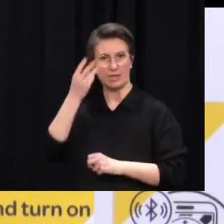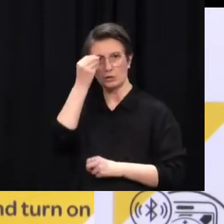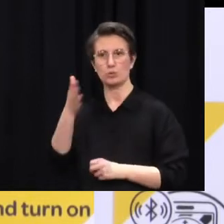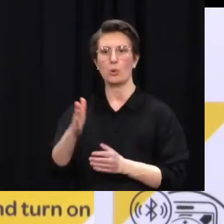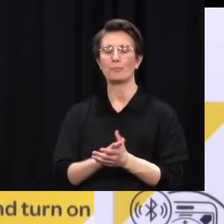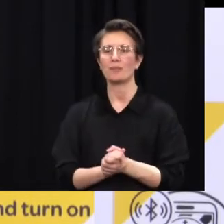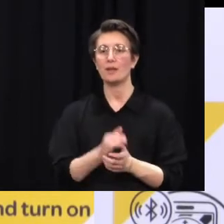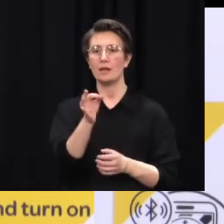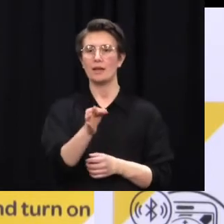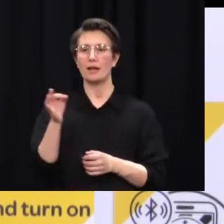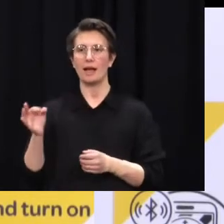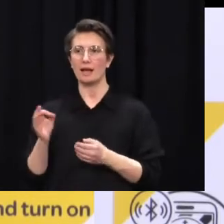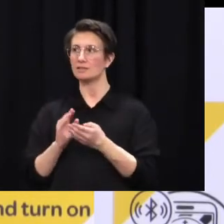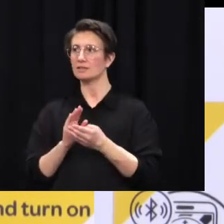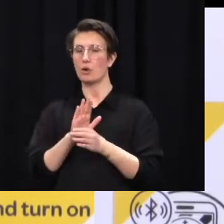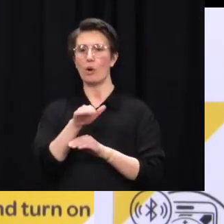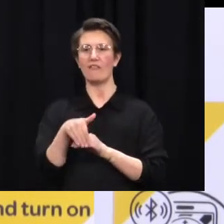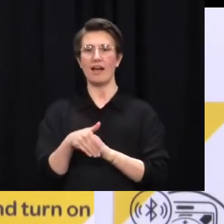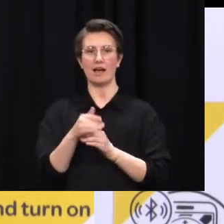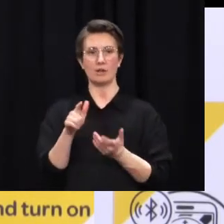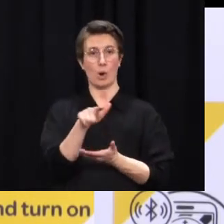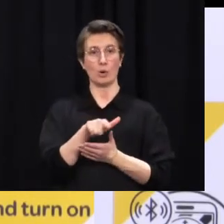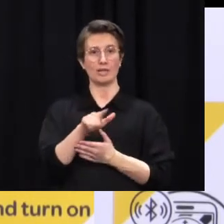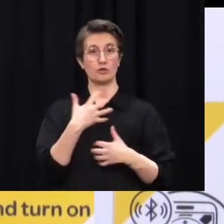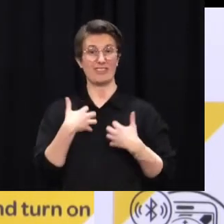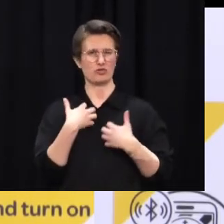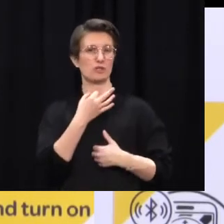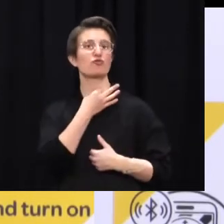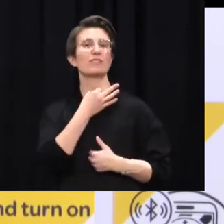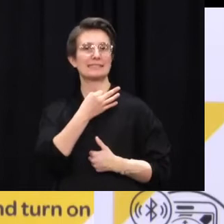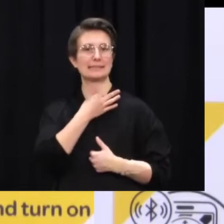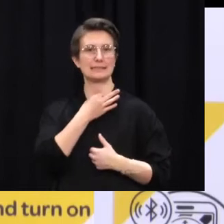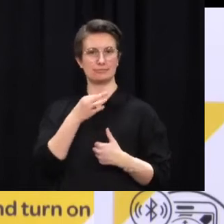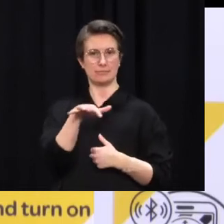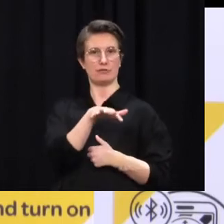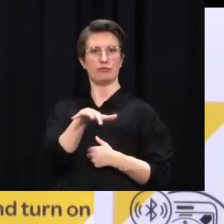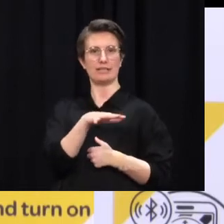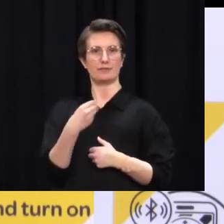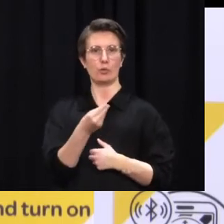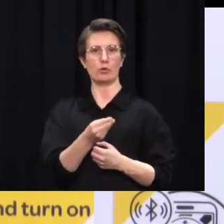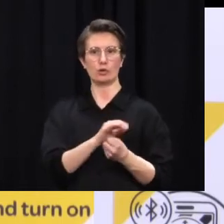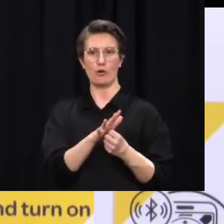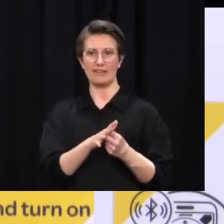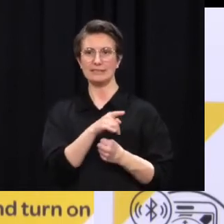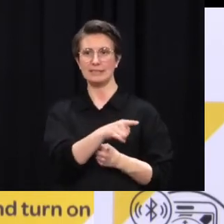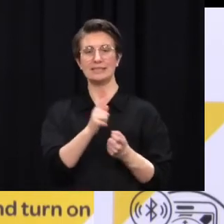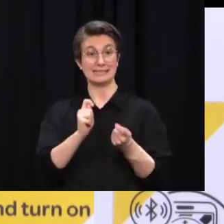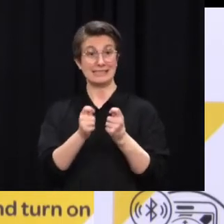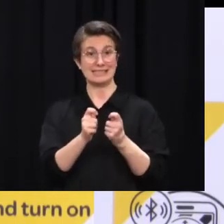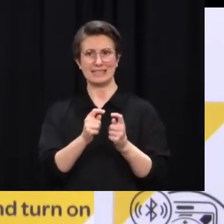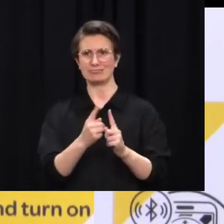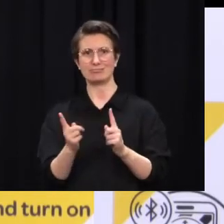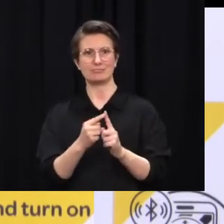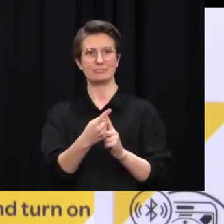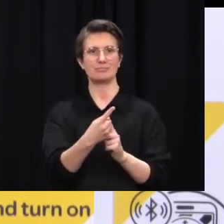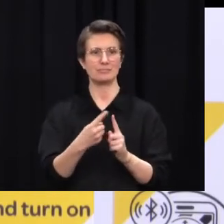Auckland. There's the Holiday Inn in Auckland, near the airport, which we'll be using there. Our facilities in Wellington